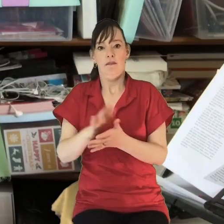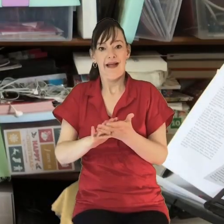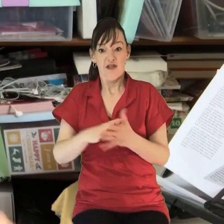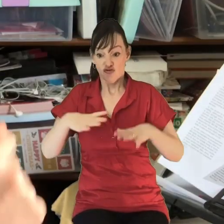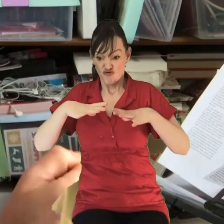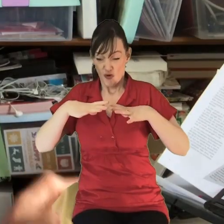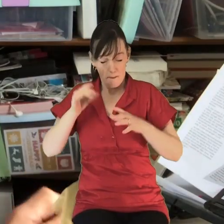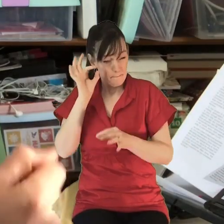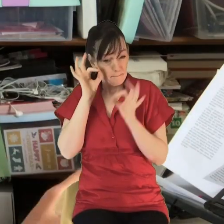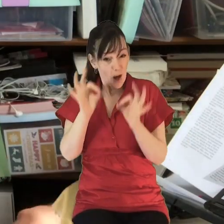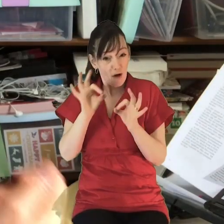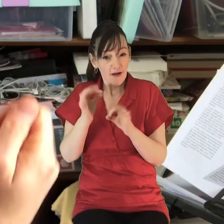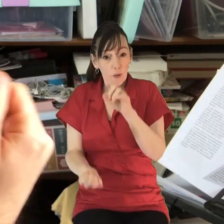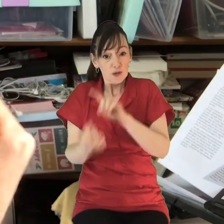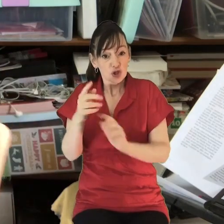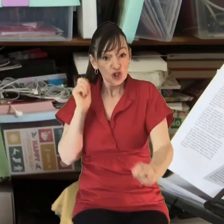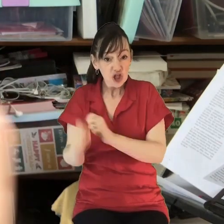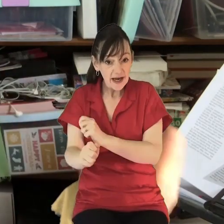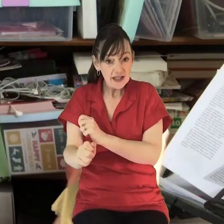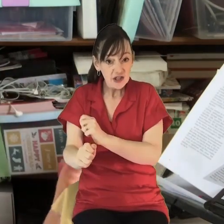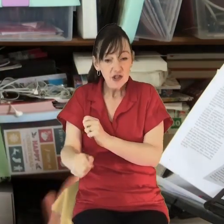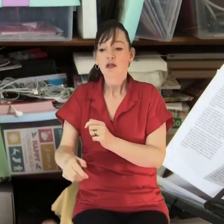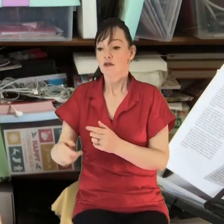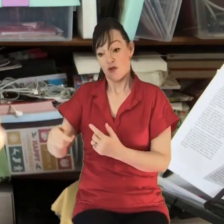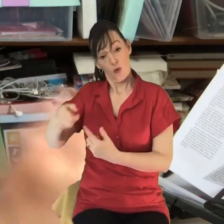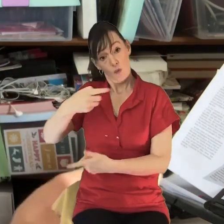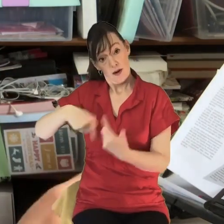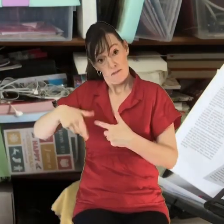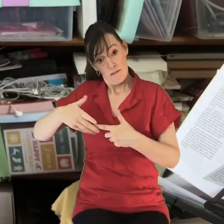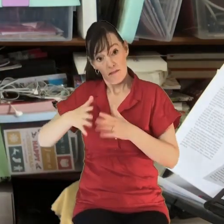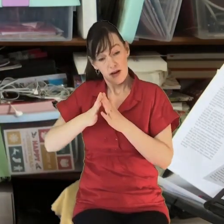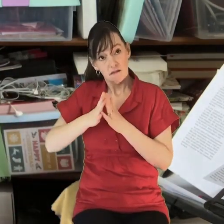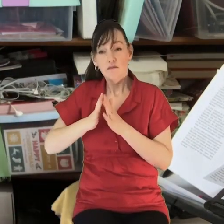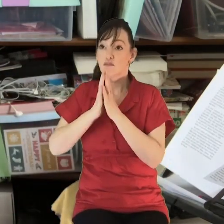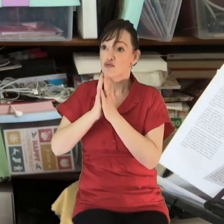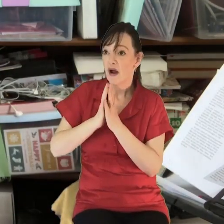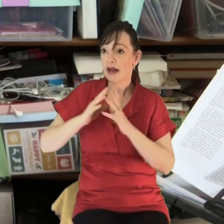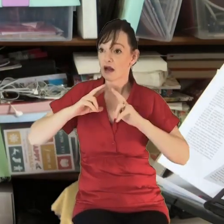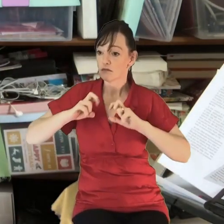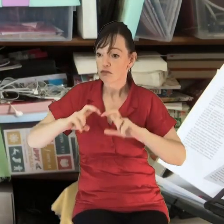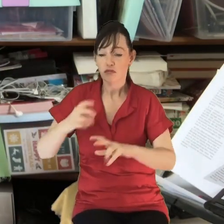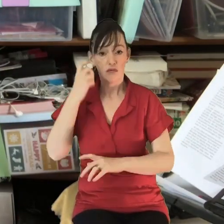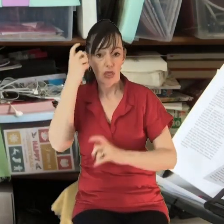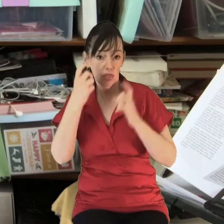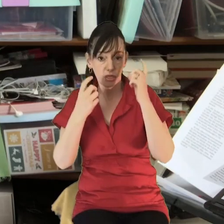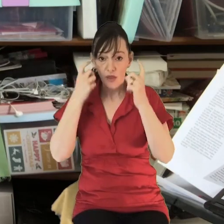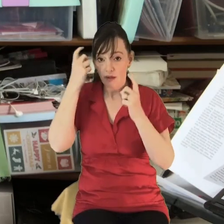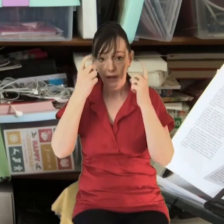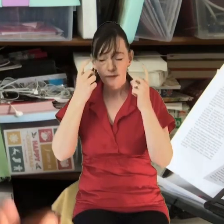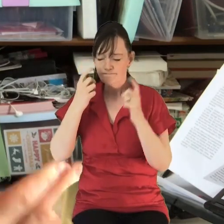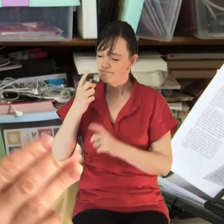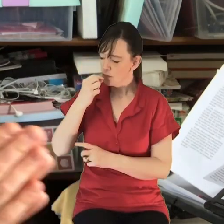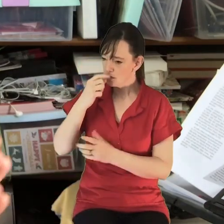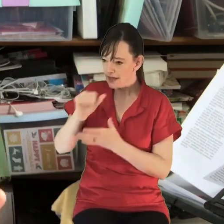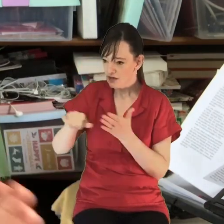And so for us, one of the things we've been praying about and then exploring over the last couple of months really has been